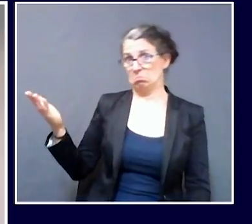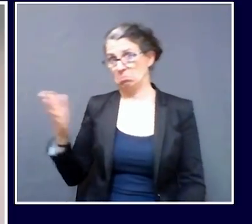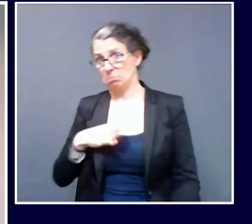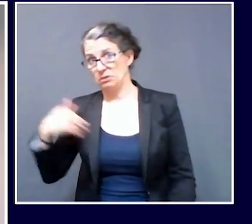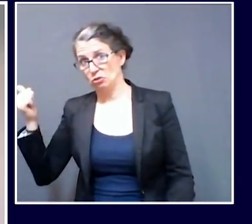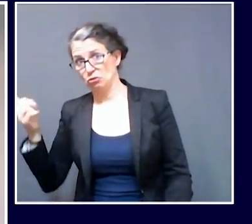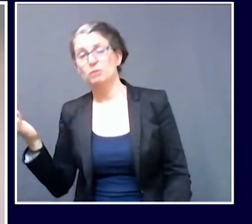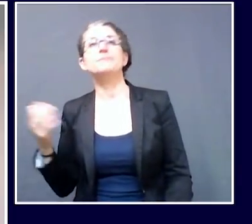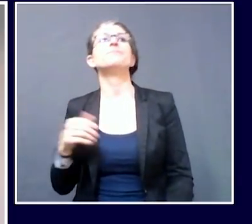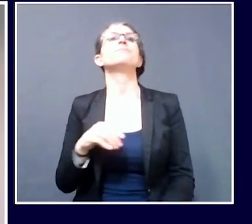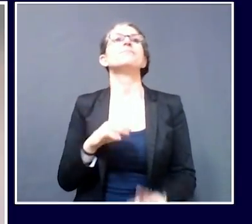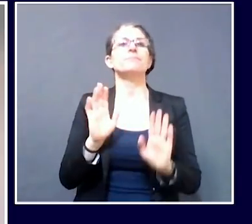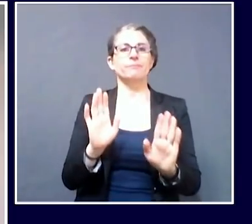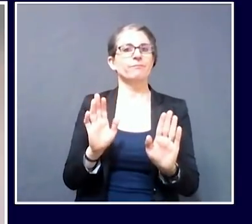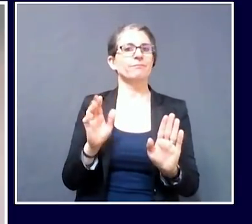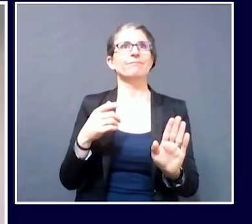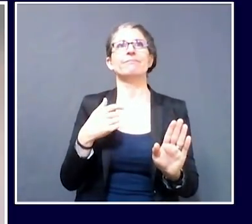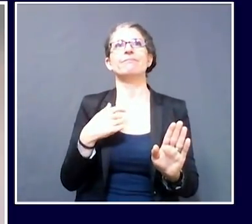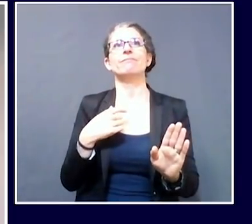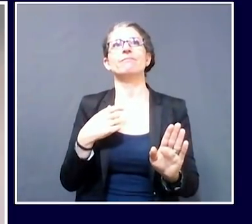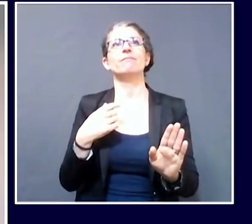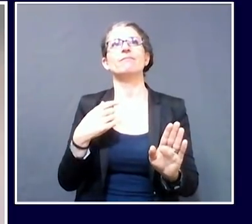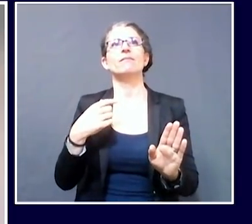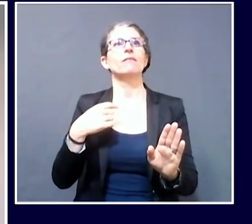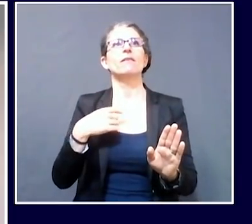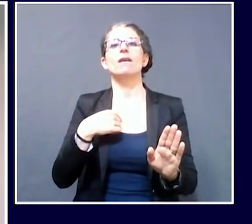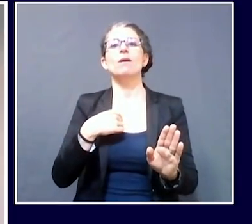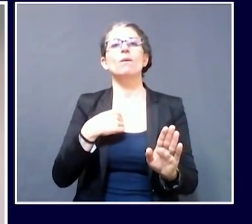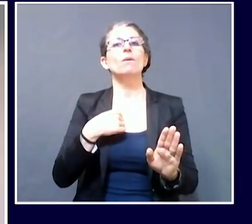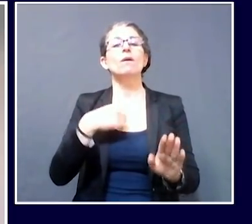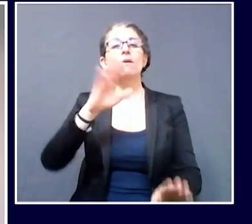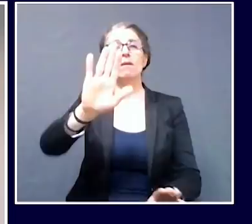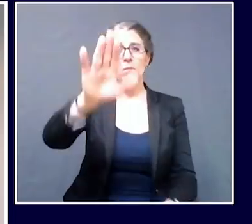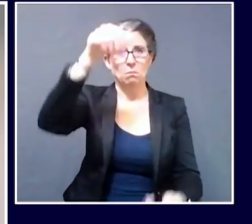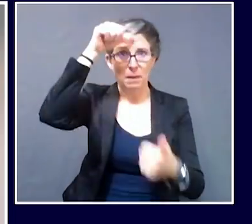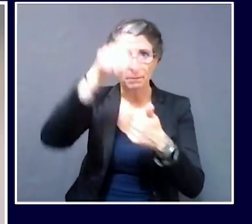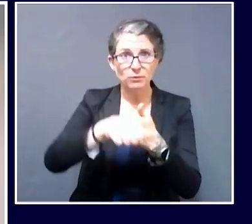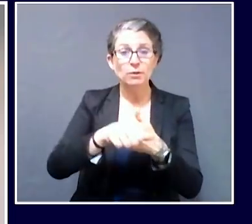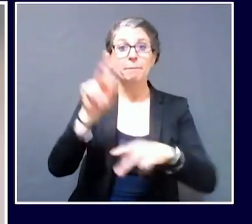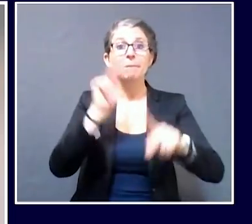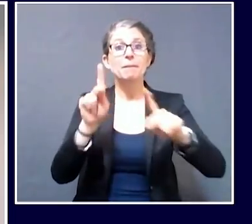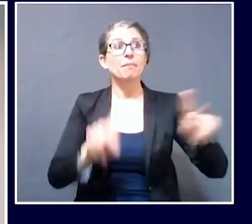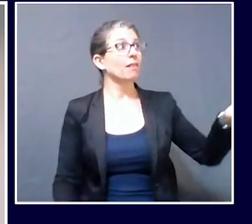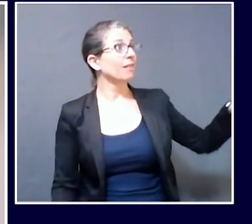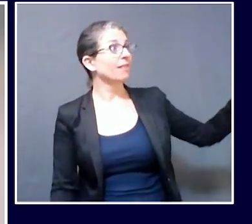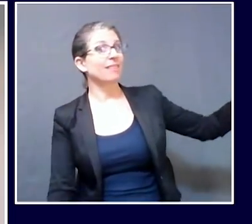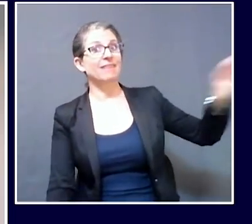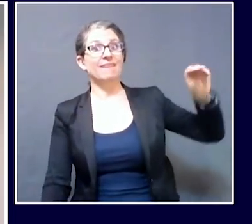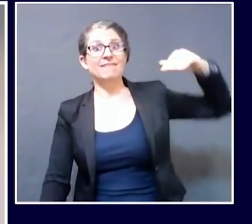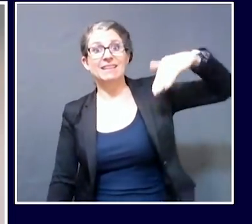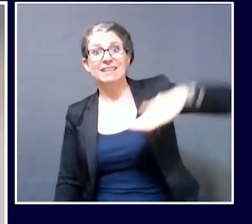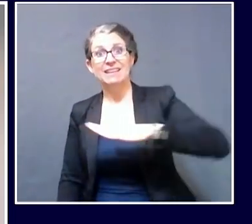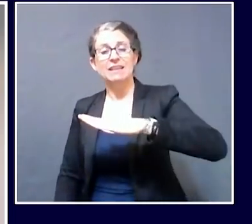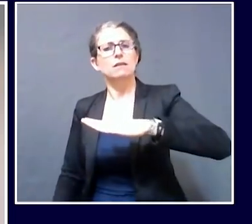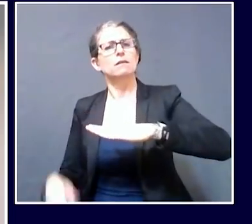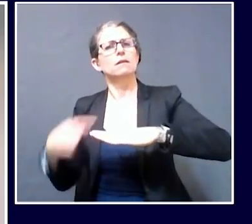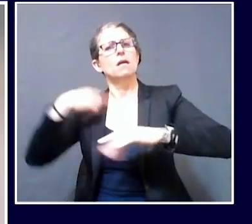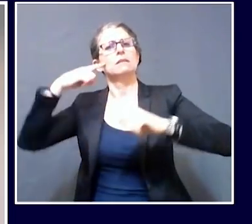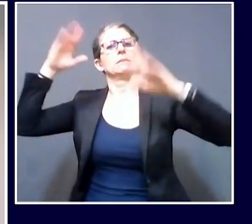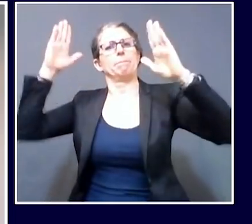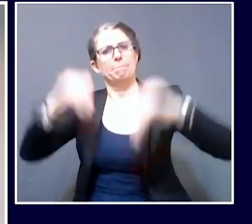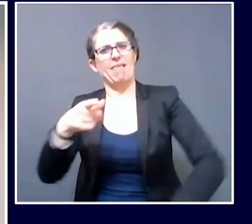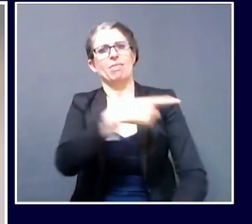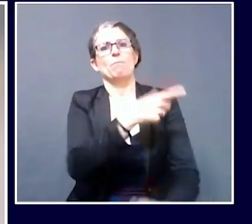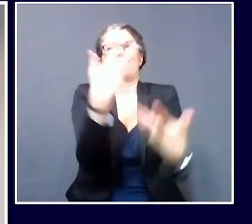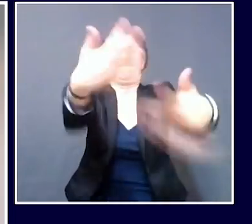tested before. Again, know before they go, know before they come to Maine, what their COVID-19 status